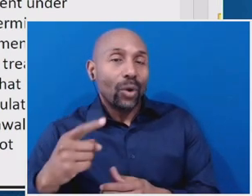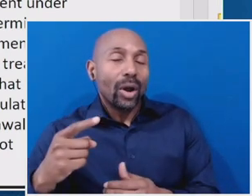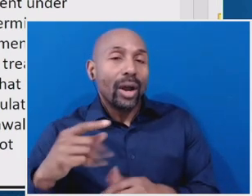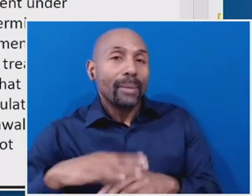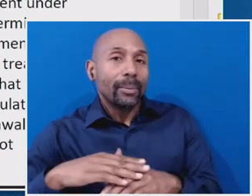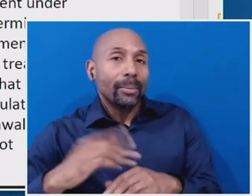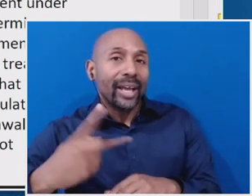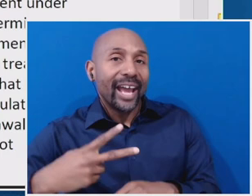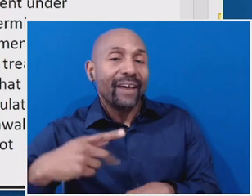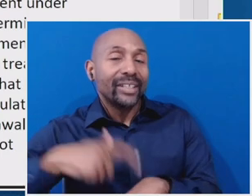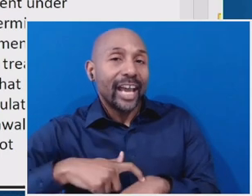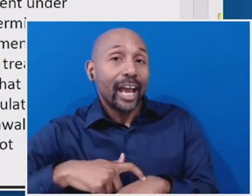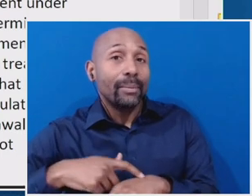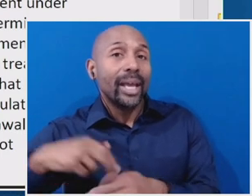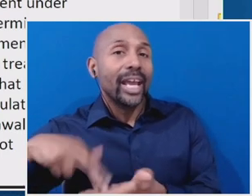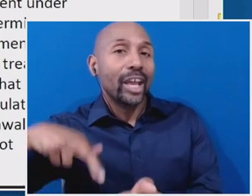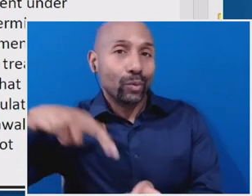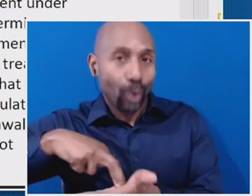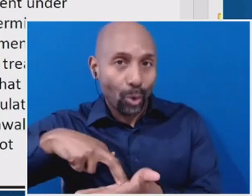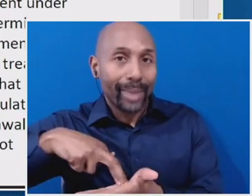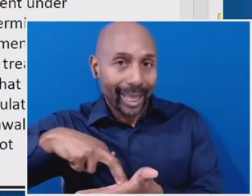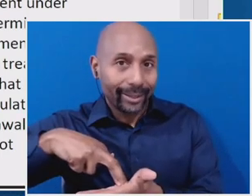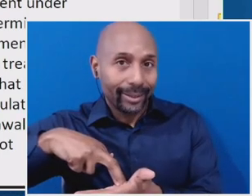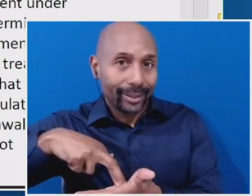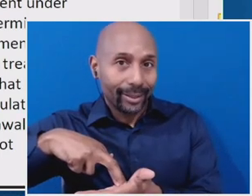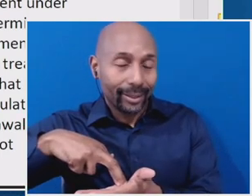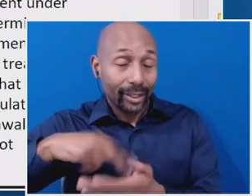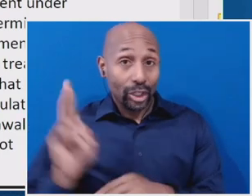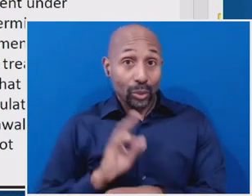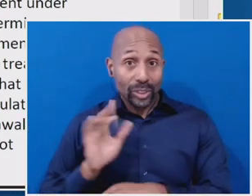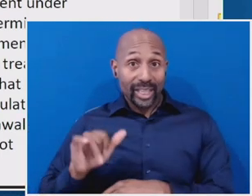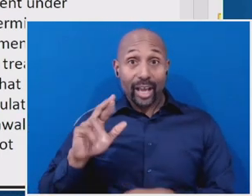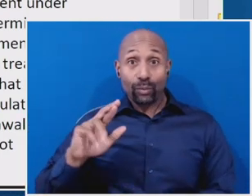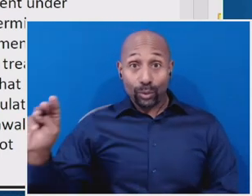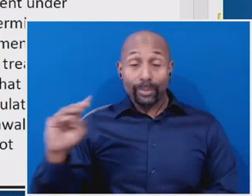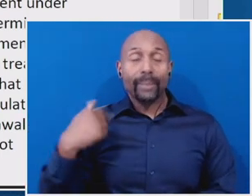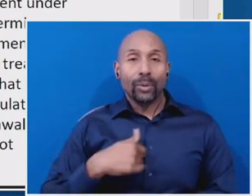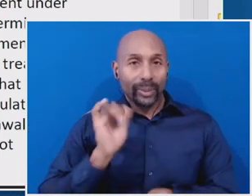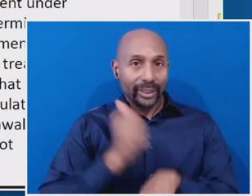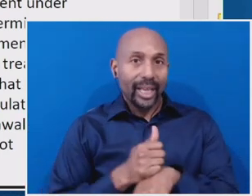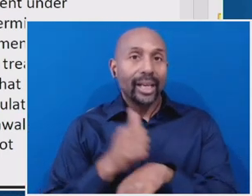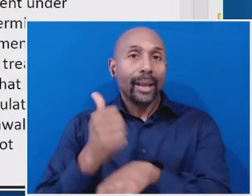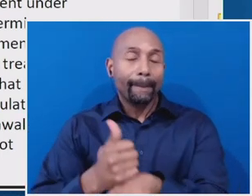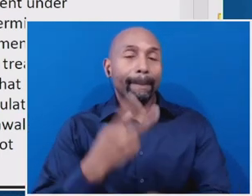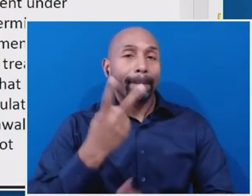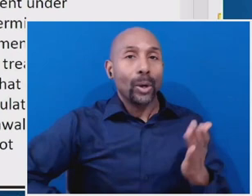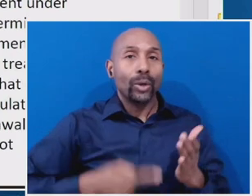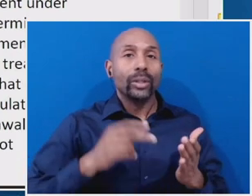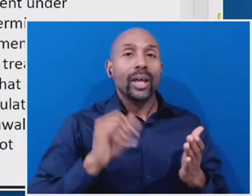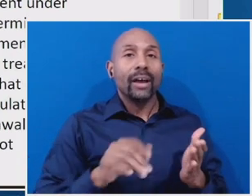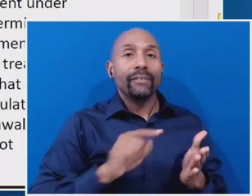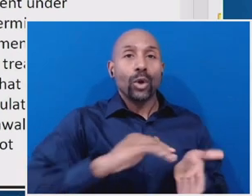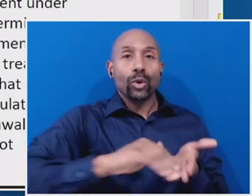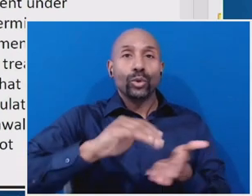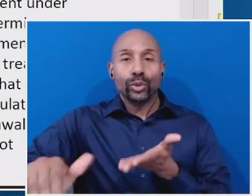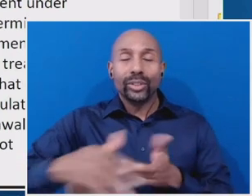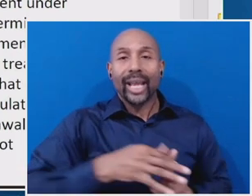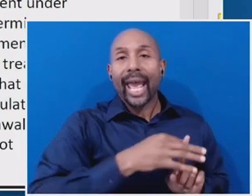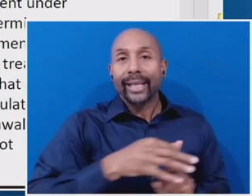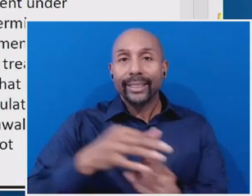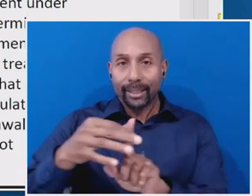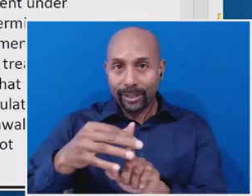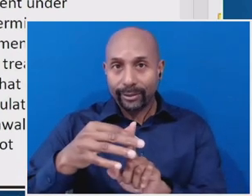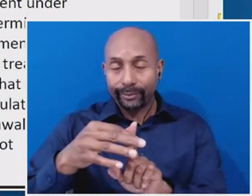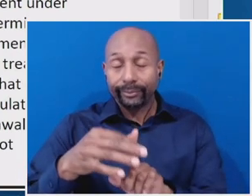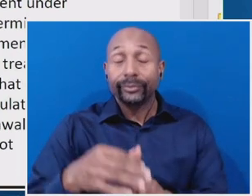through, through that rulemaking, we established both of those exemptions, um, and, uh, and schools then